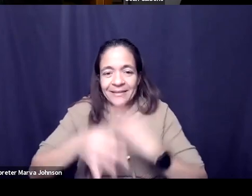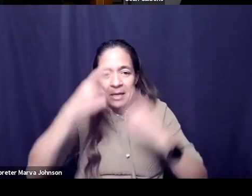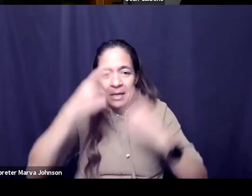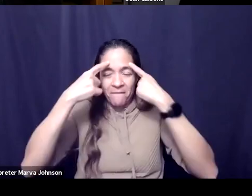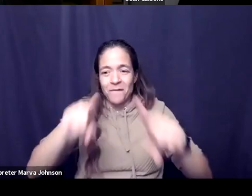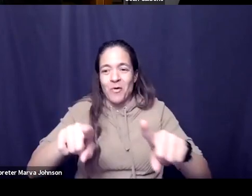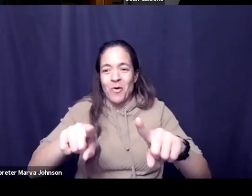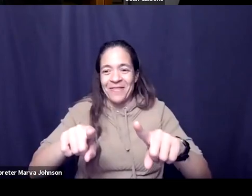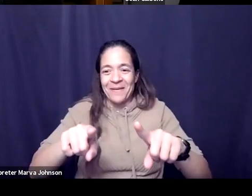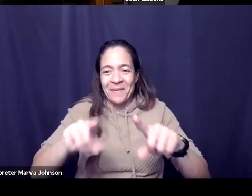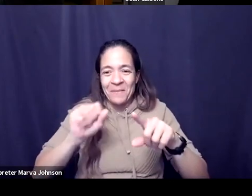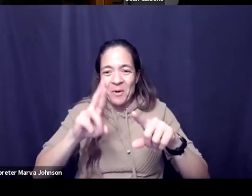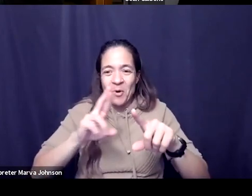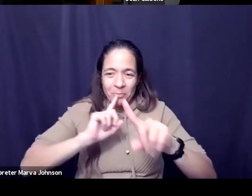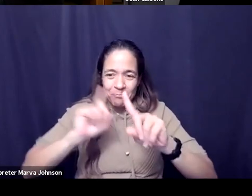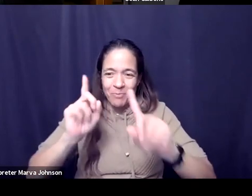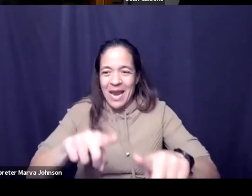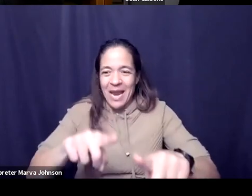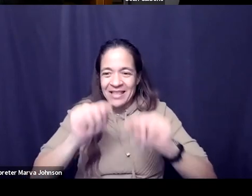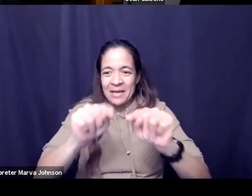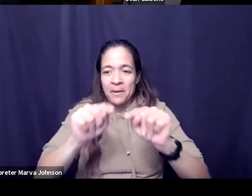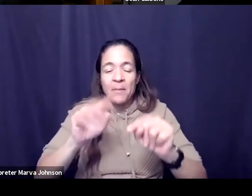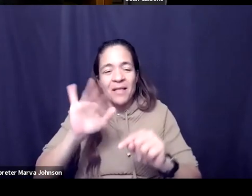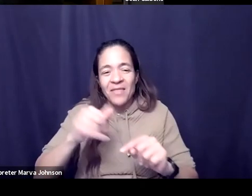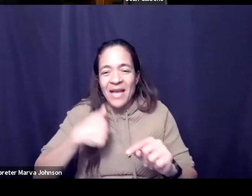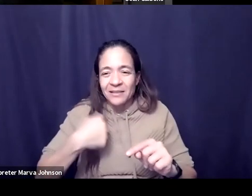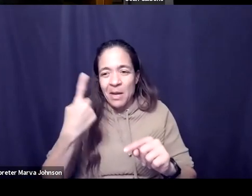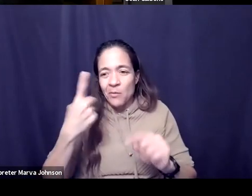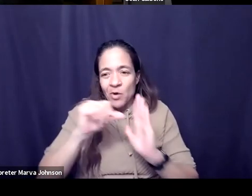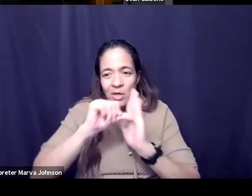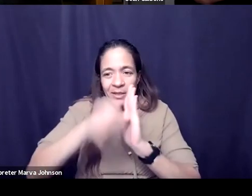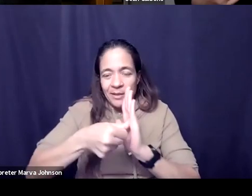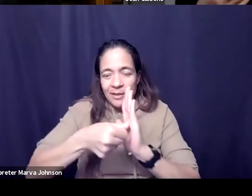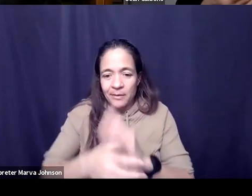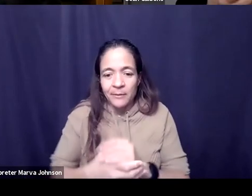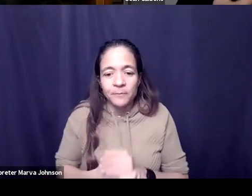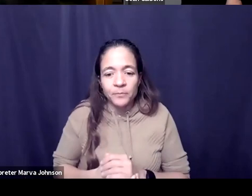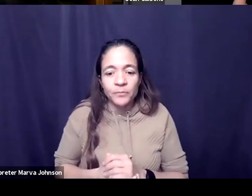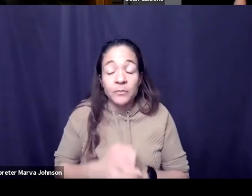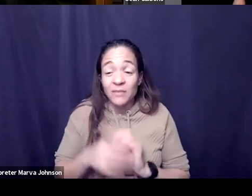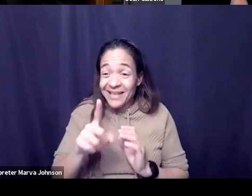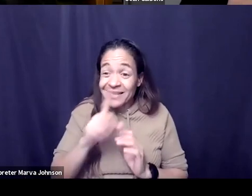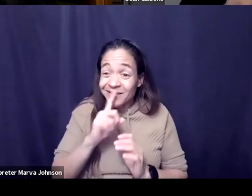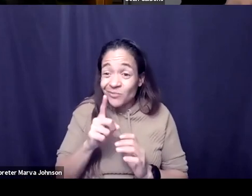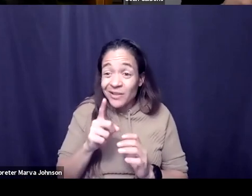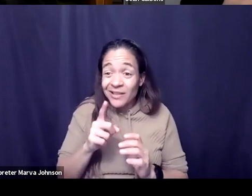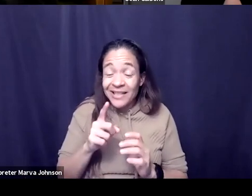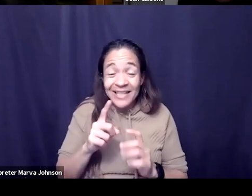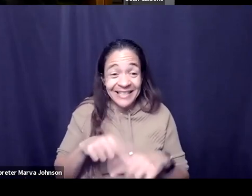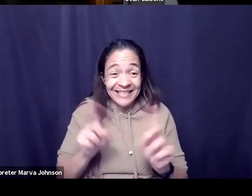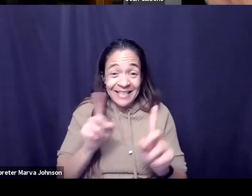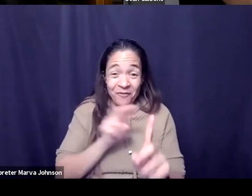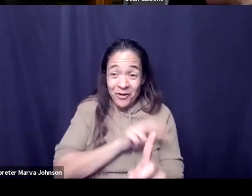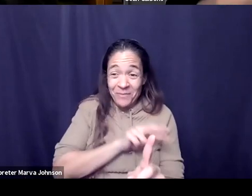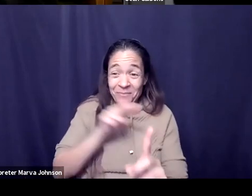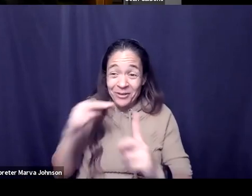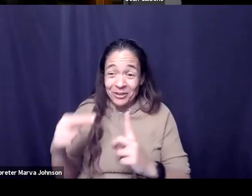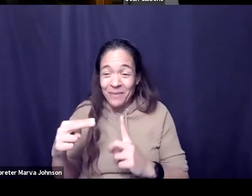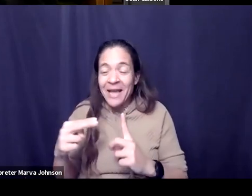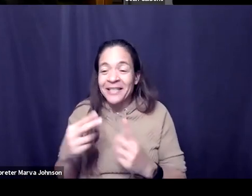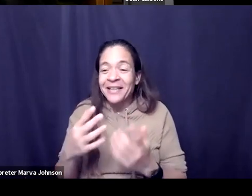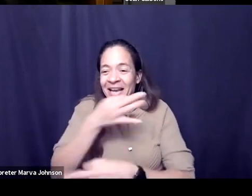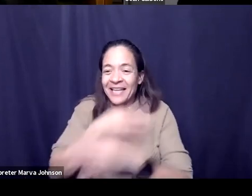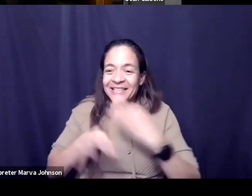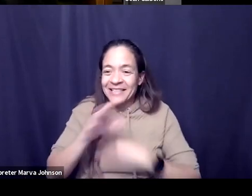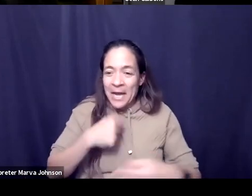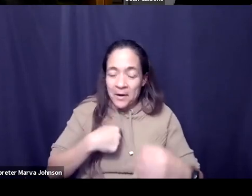at them um that that's my one takeaway for today and it's a really different way of thinking about service right rather than let me do for you